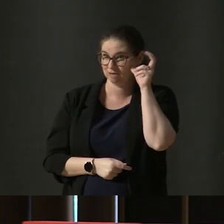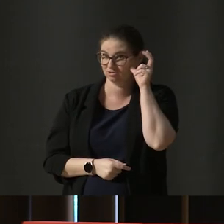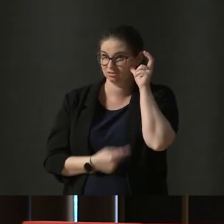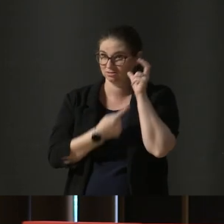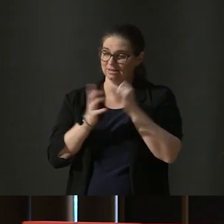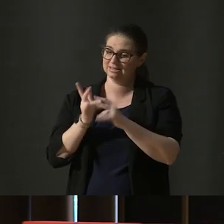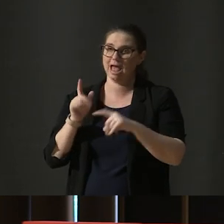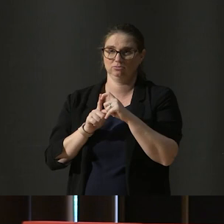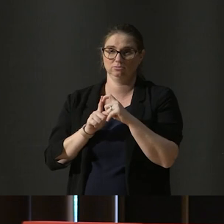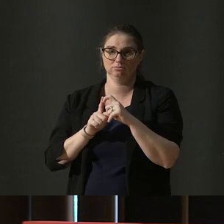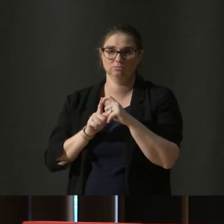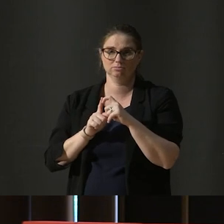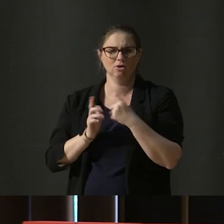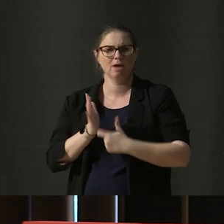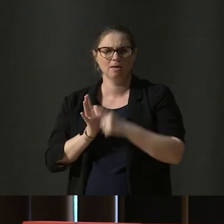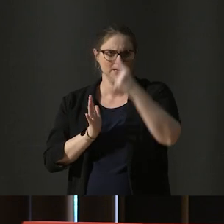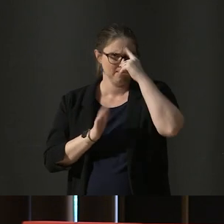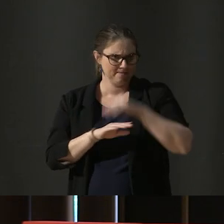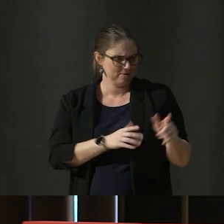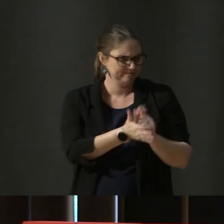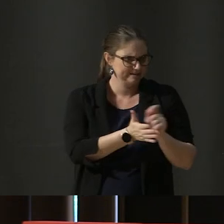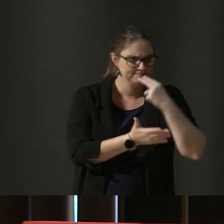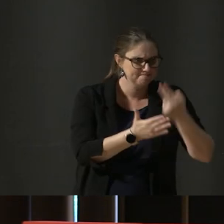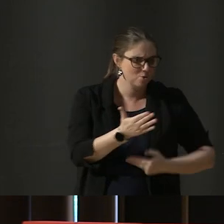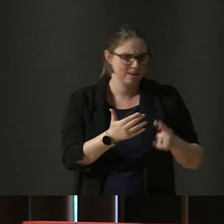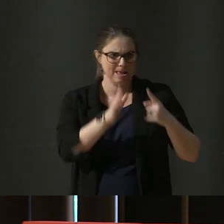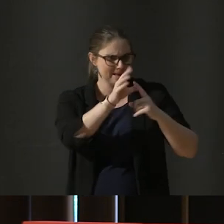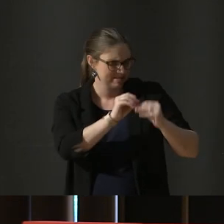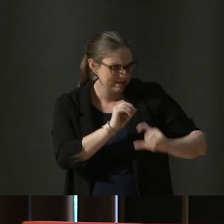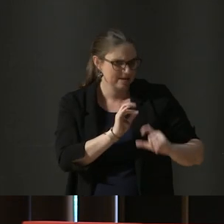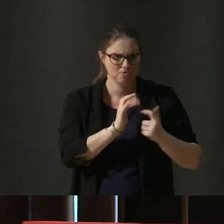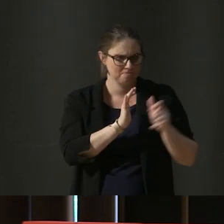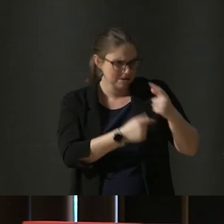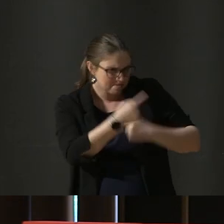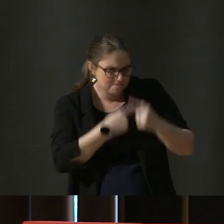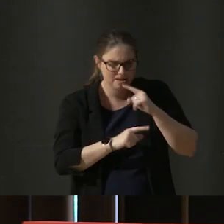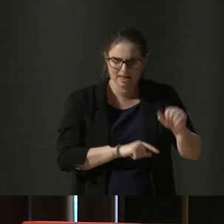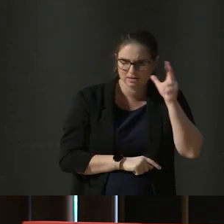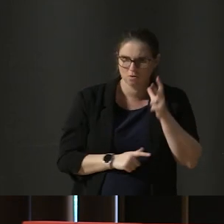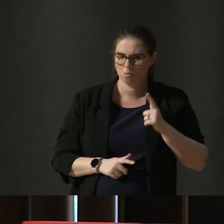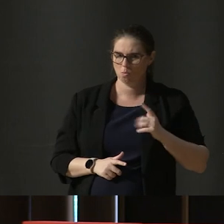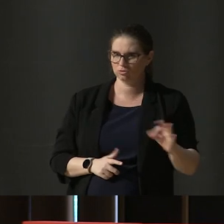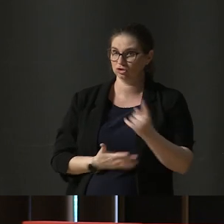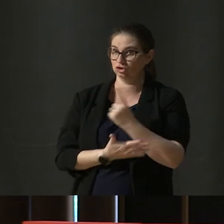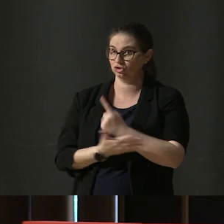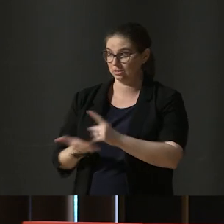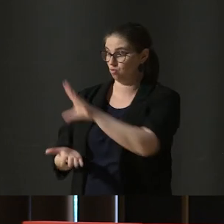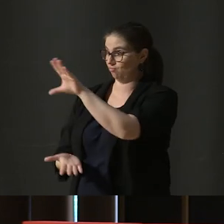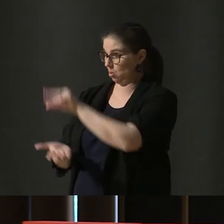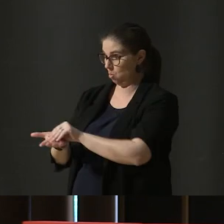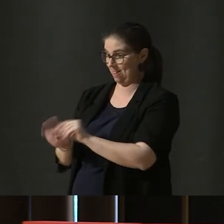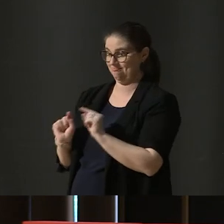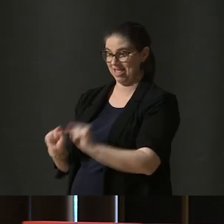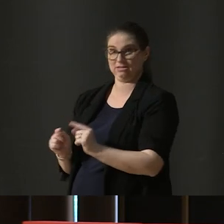So instead of comparing letter grades or trying to make sense of written reports where someone is describing the sound that they heard,